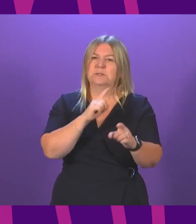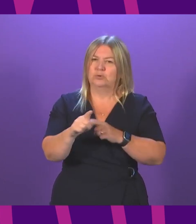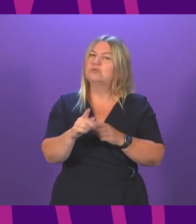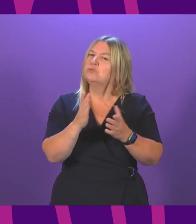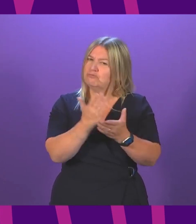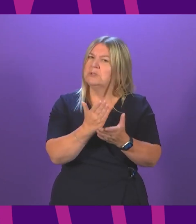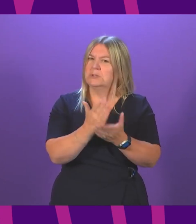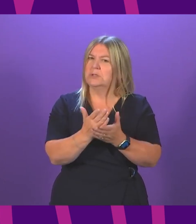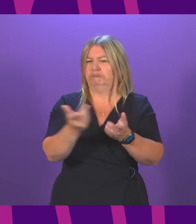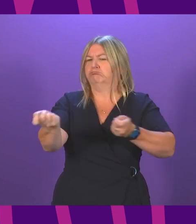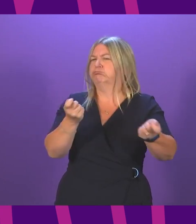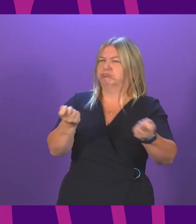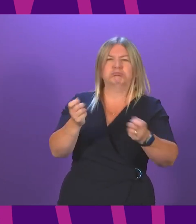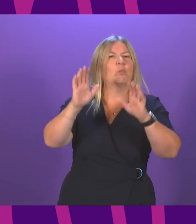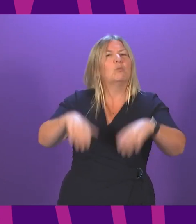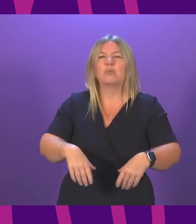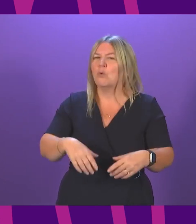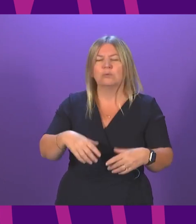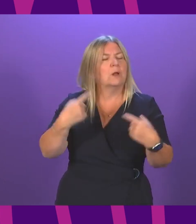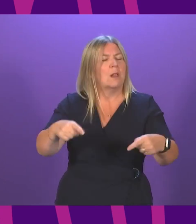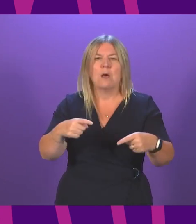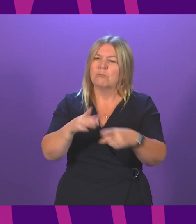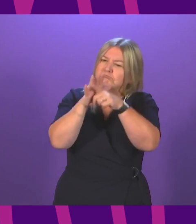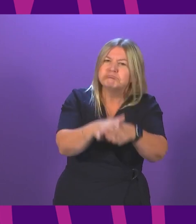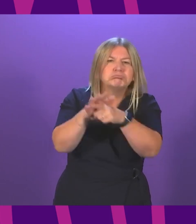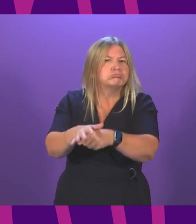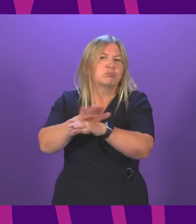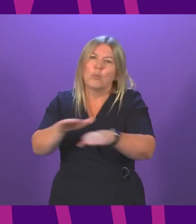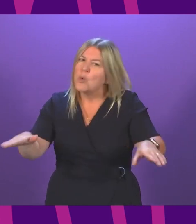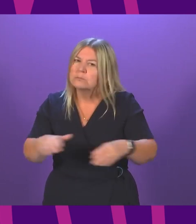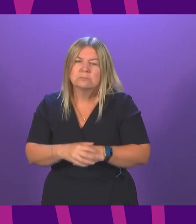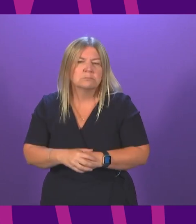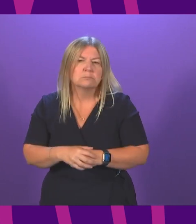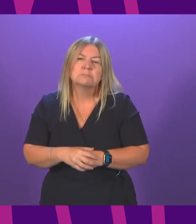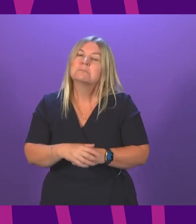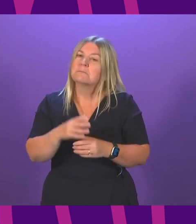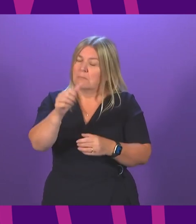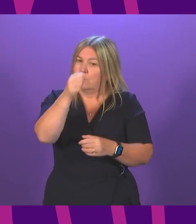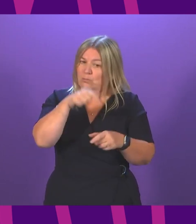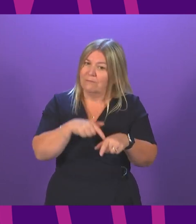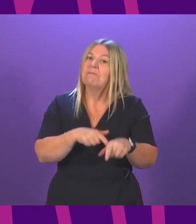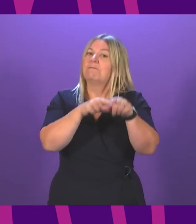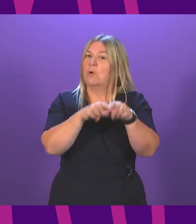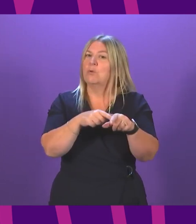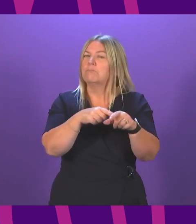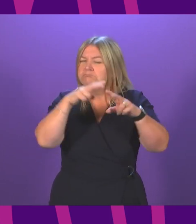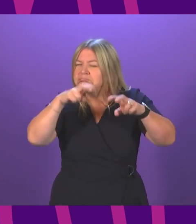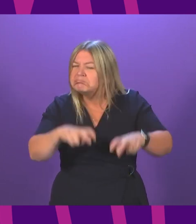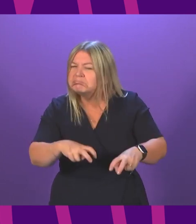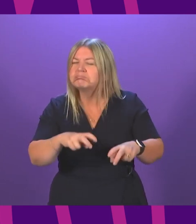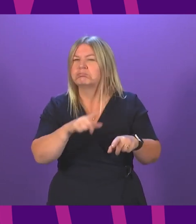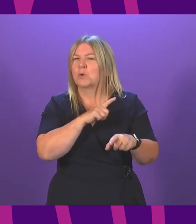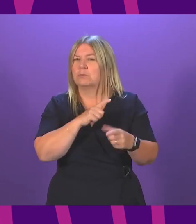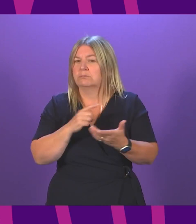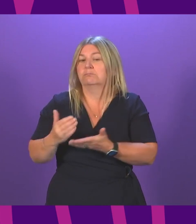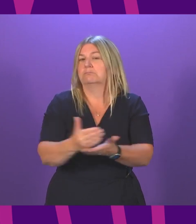all incidents of bigoted violence, disorder and vandalism, including follow-up investigations based on evidence gathered. Those